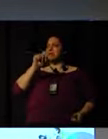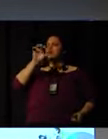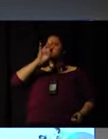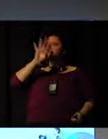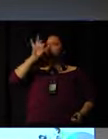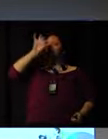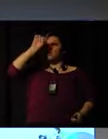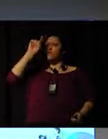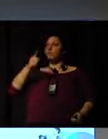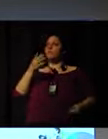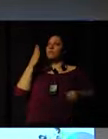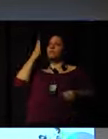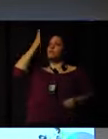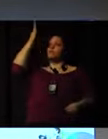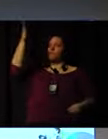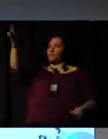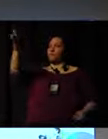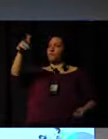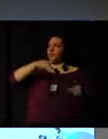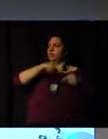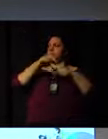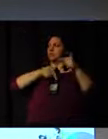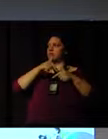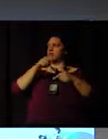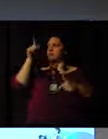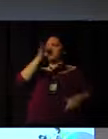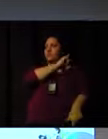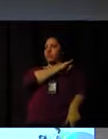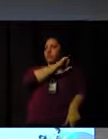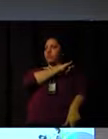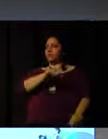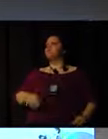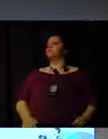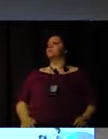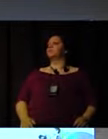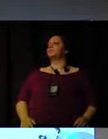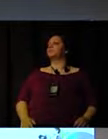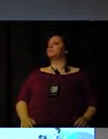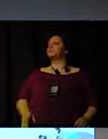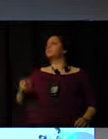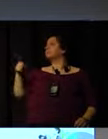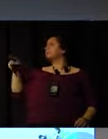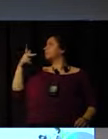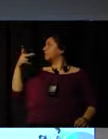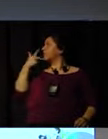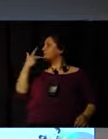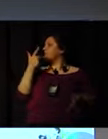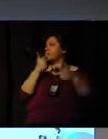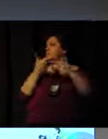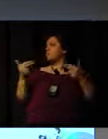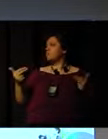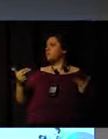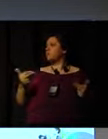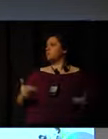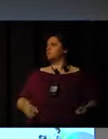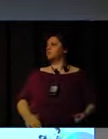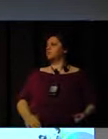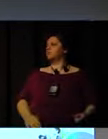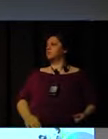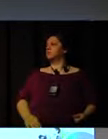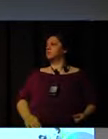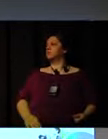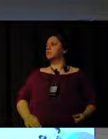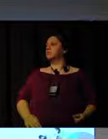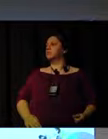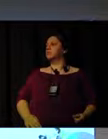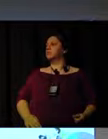15,000 people enrolled, only 9,000 have shown. If you have any views or